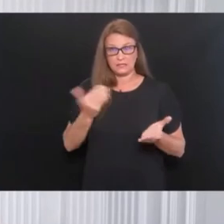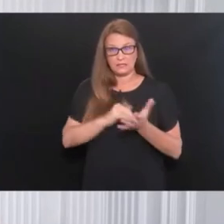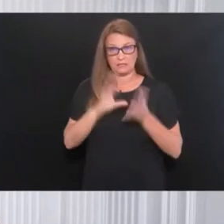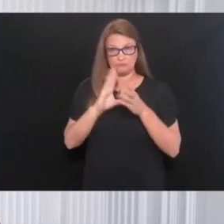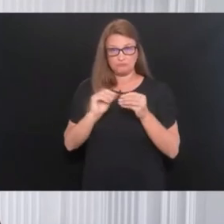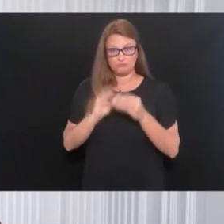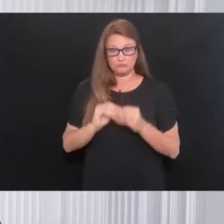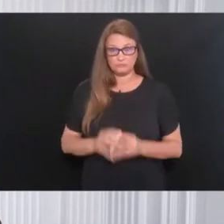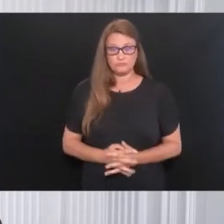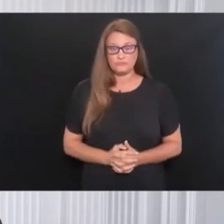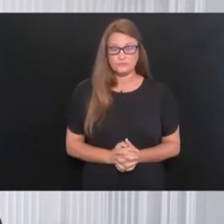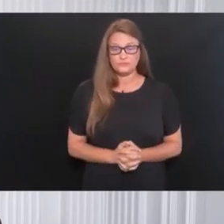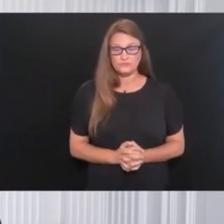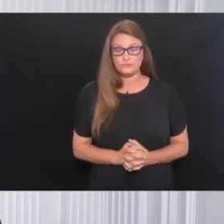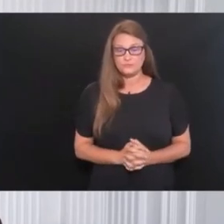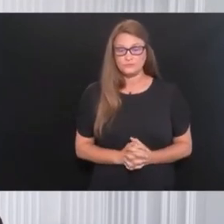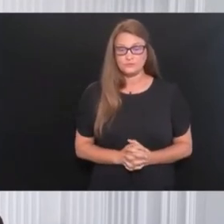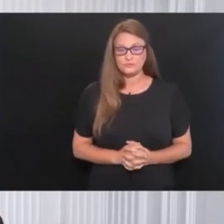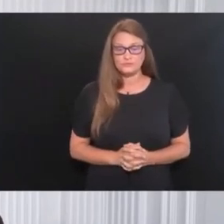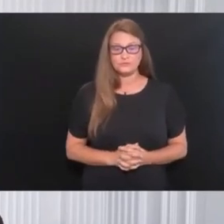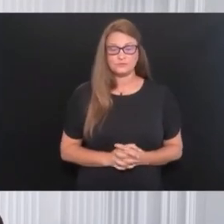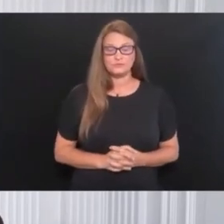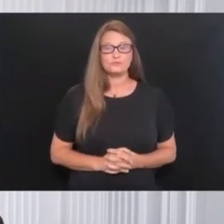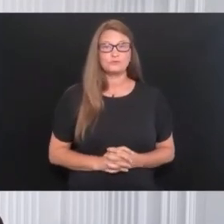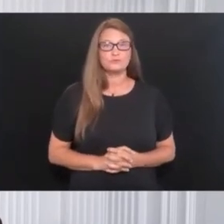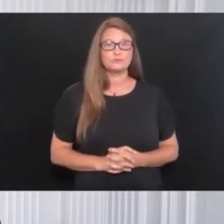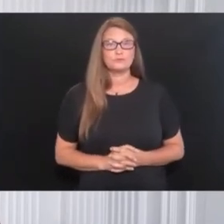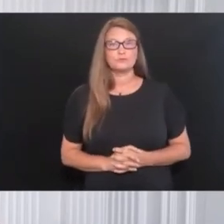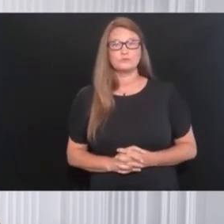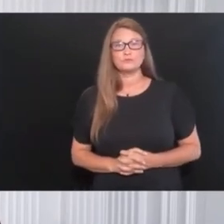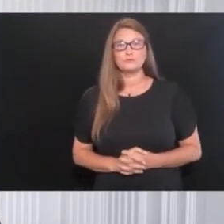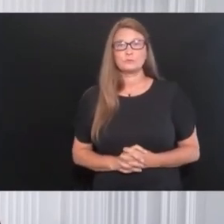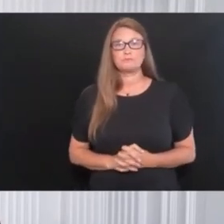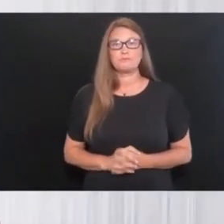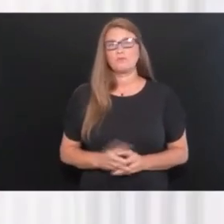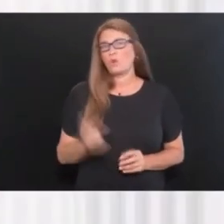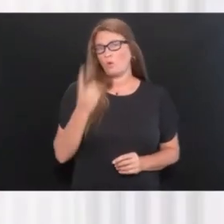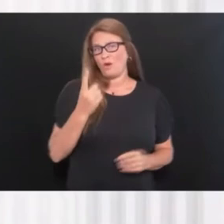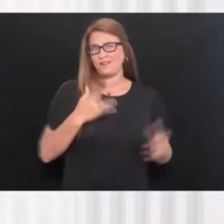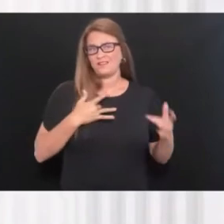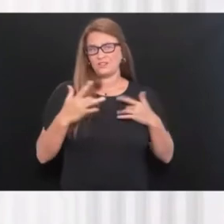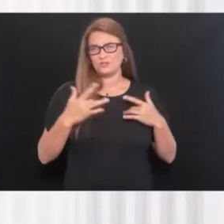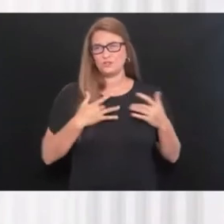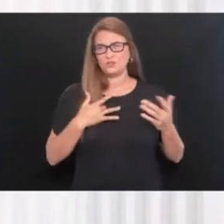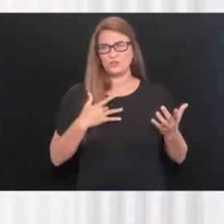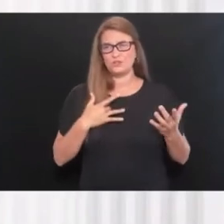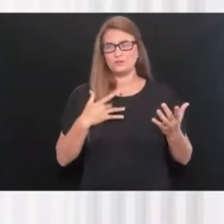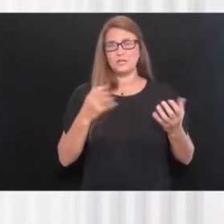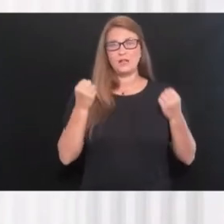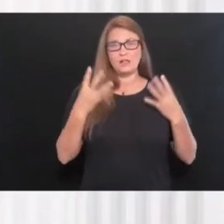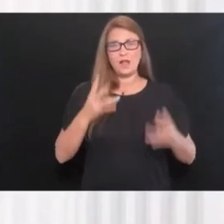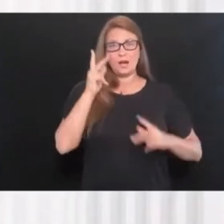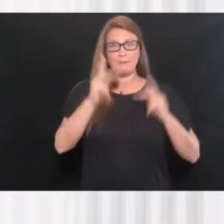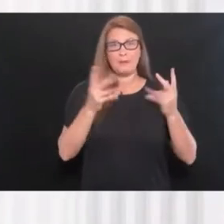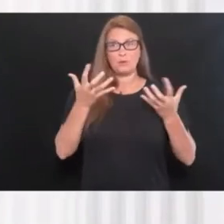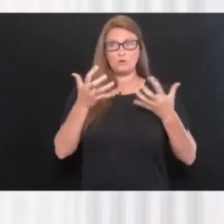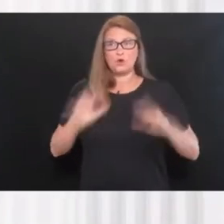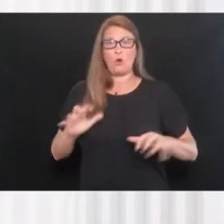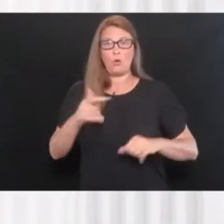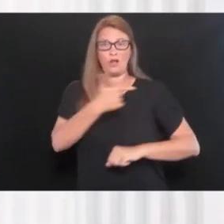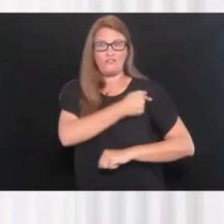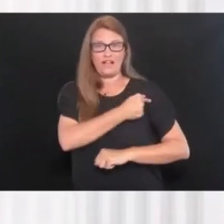about. Yeah. Thank you, governor. So one, one of the concerns that a lot of people say as well, I don't want to take the vaccine because there's,